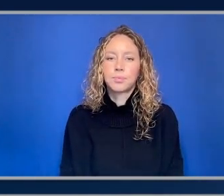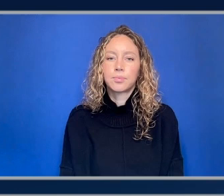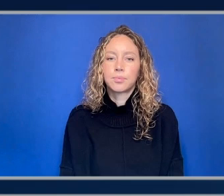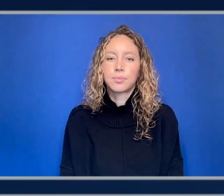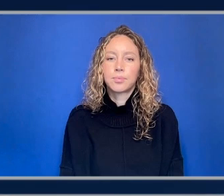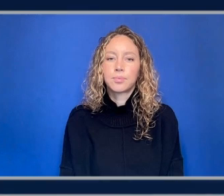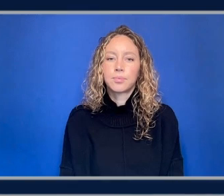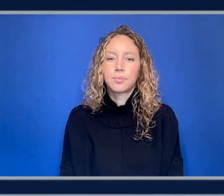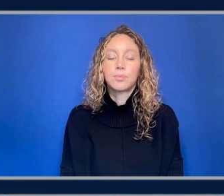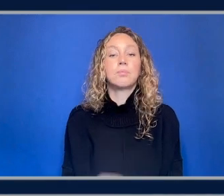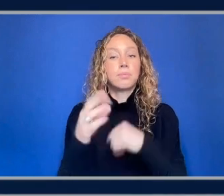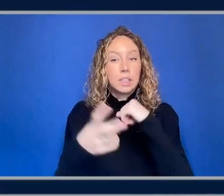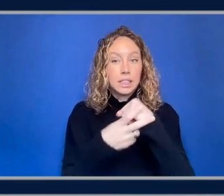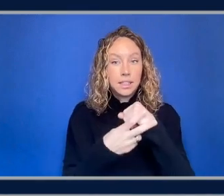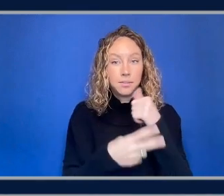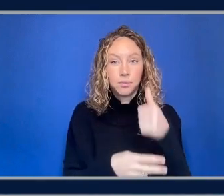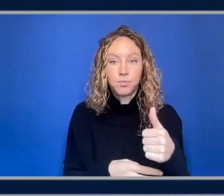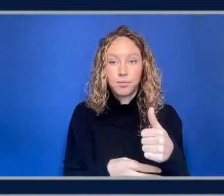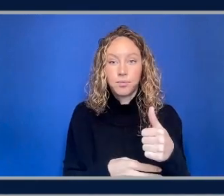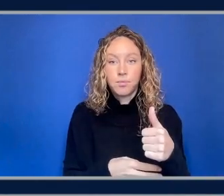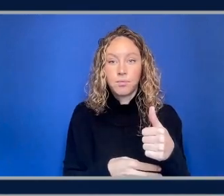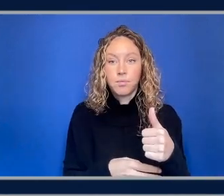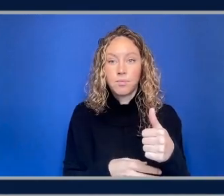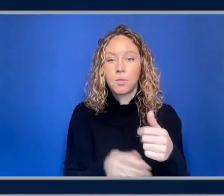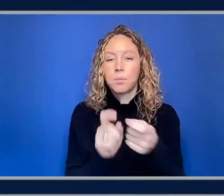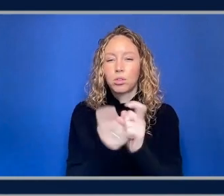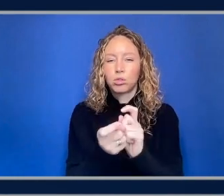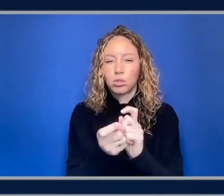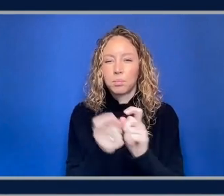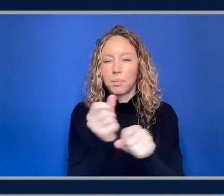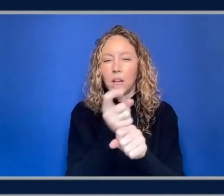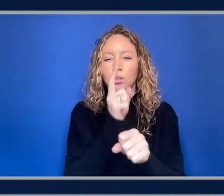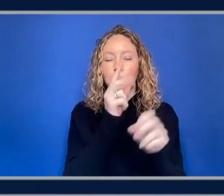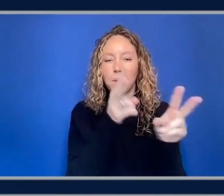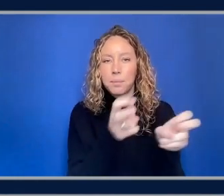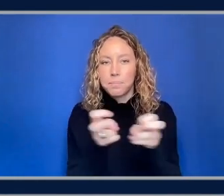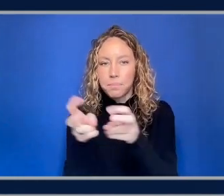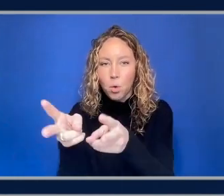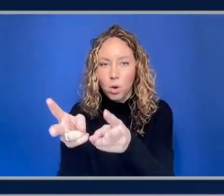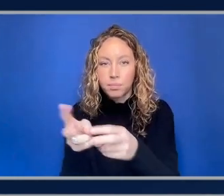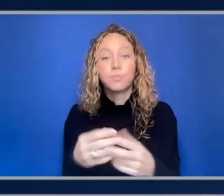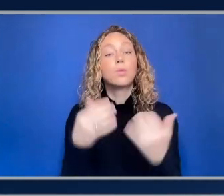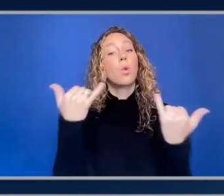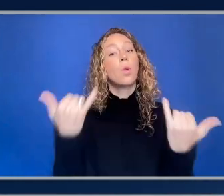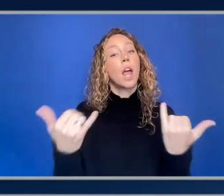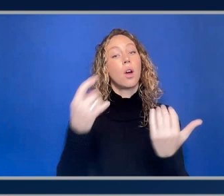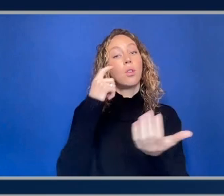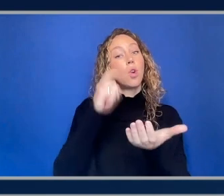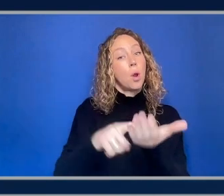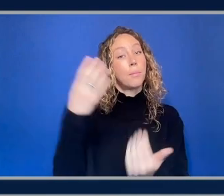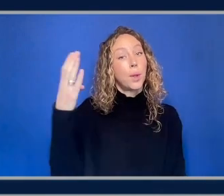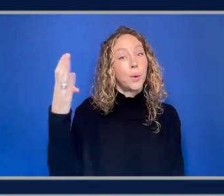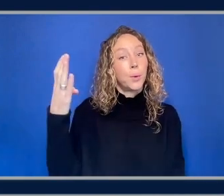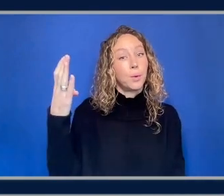save that oh now we make sure to import that and so now you know it's blue